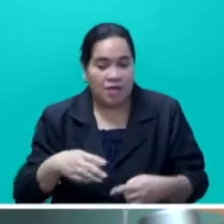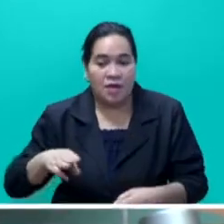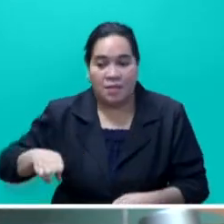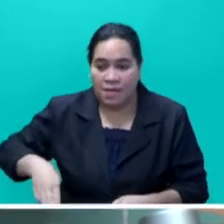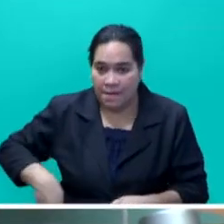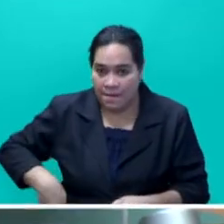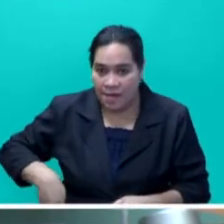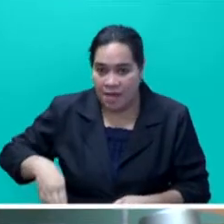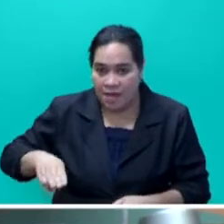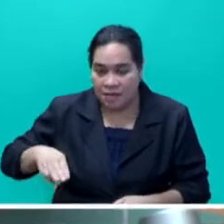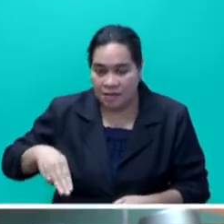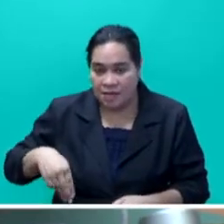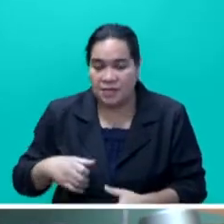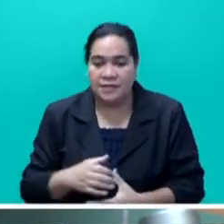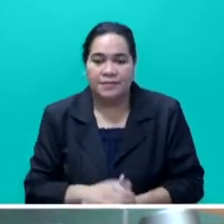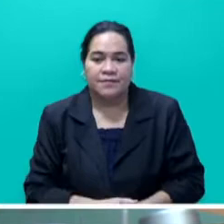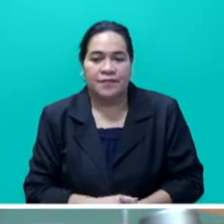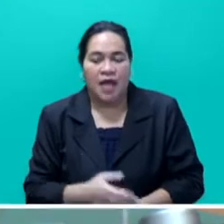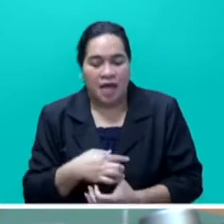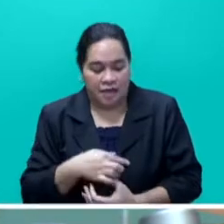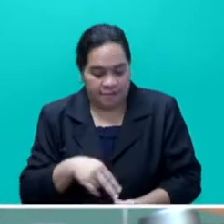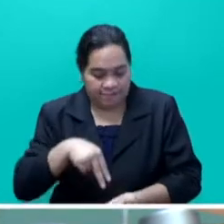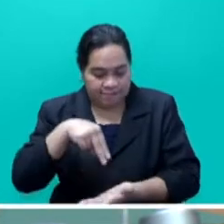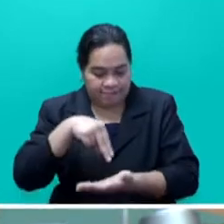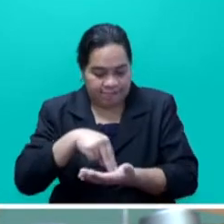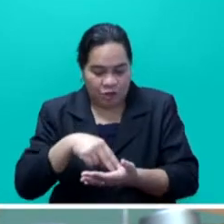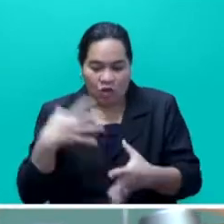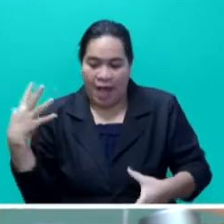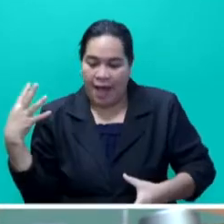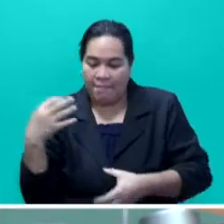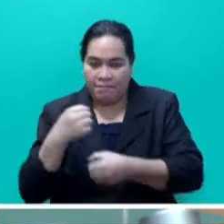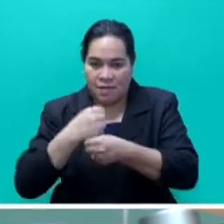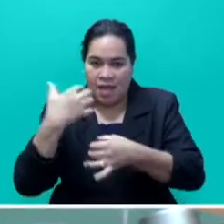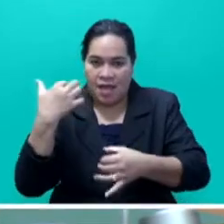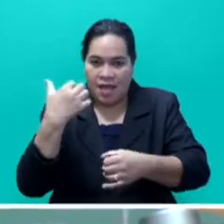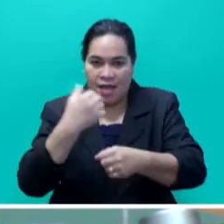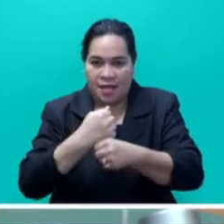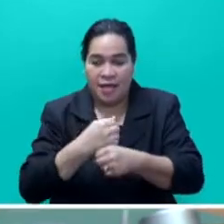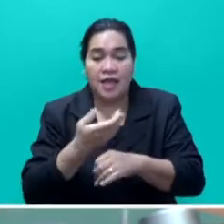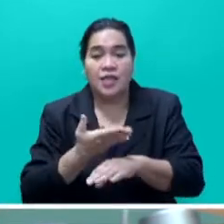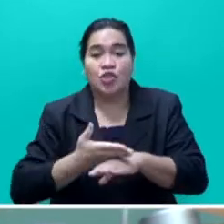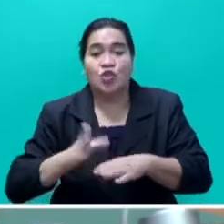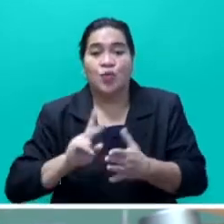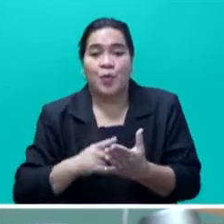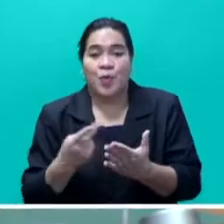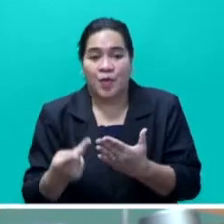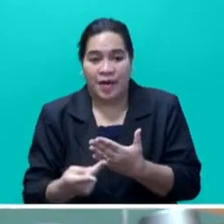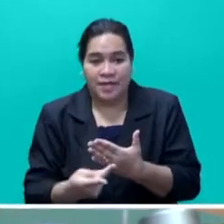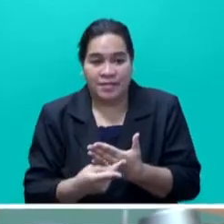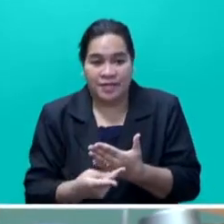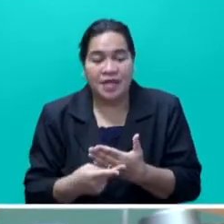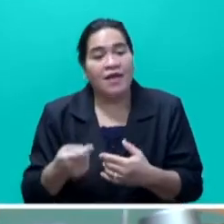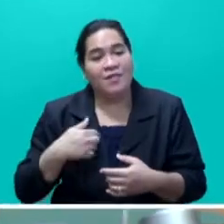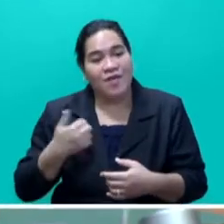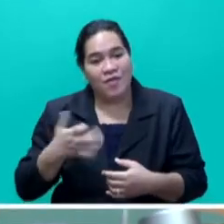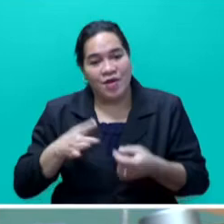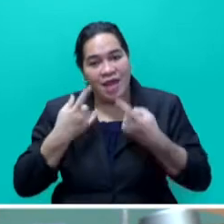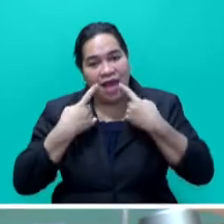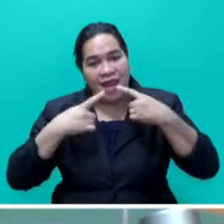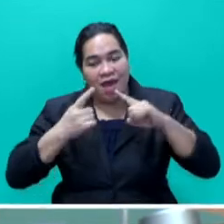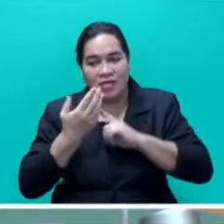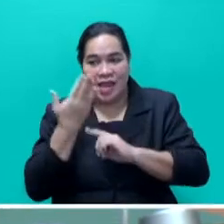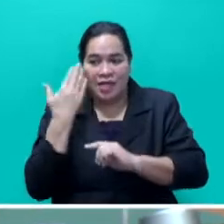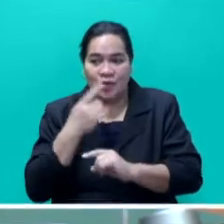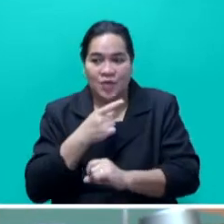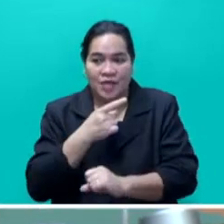Mr Speaker Sayer, I rise this morning to update this House, the new programmes that I had announced last week Friday